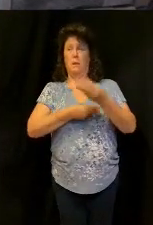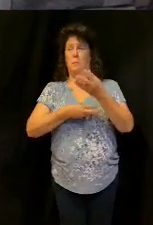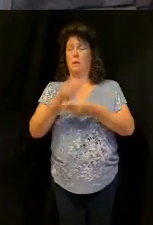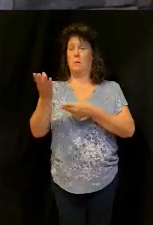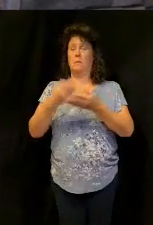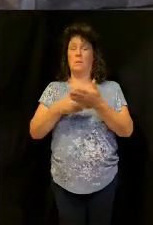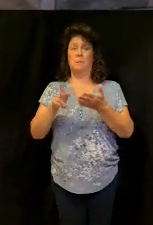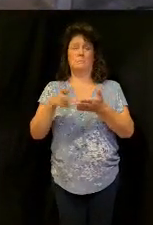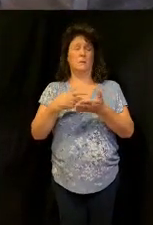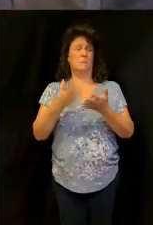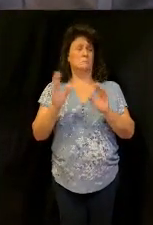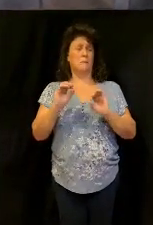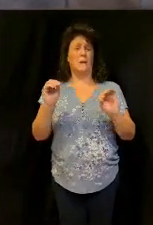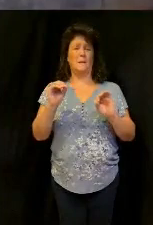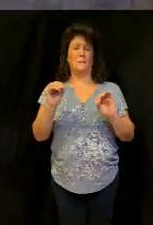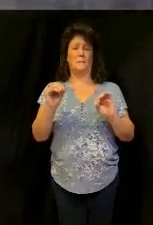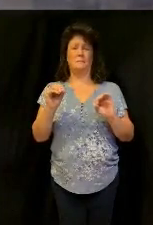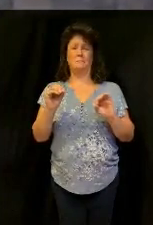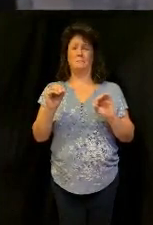can we trust God enough with that